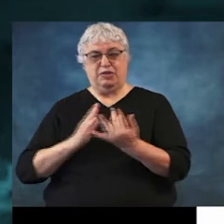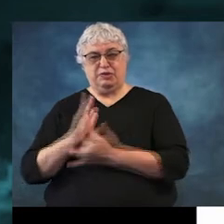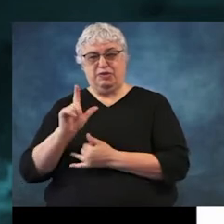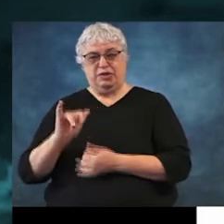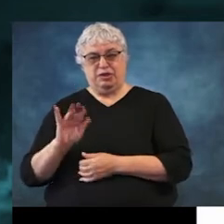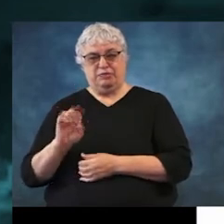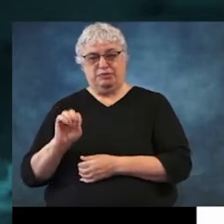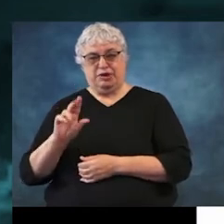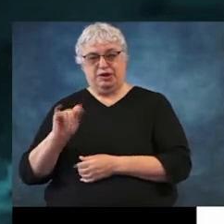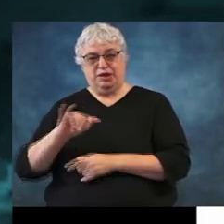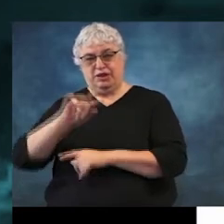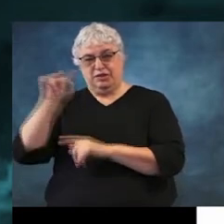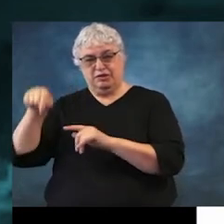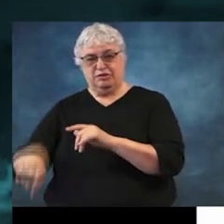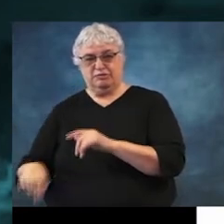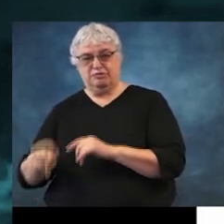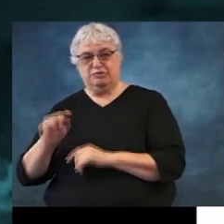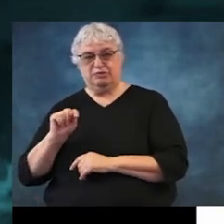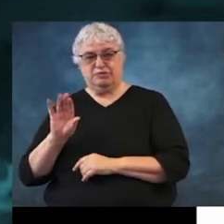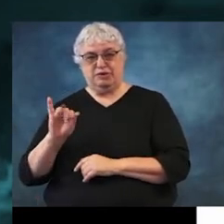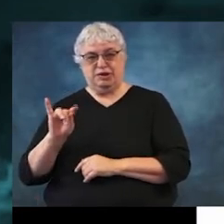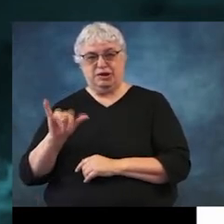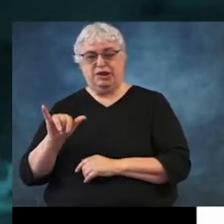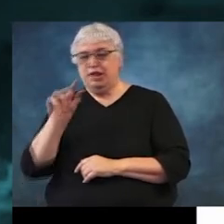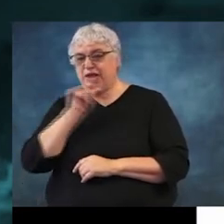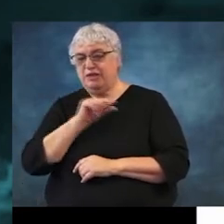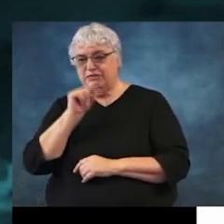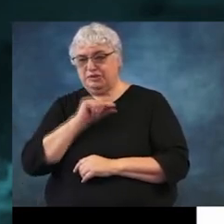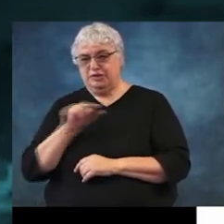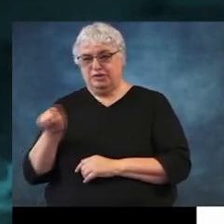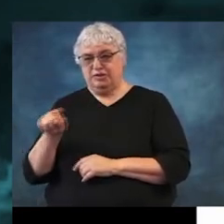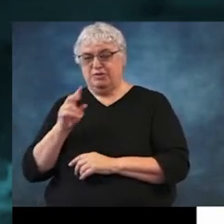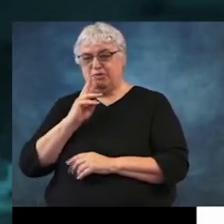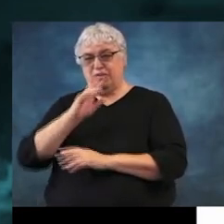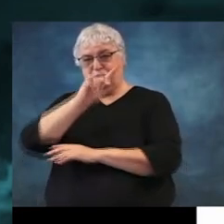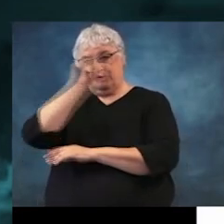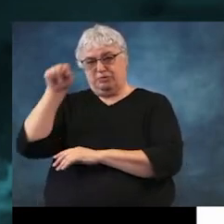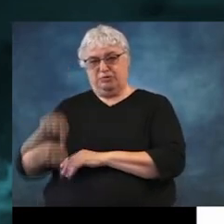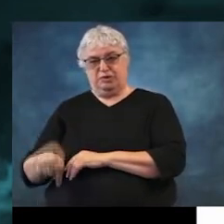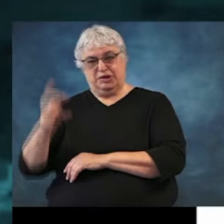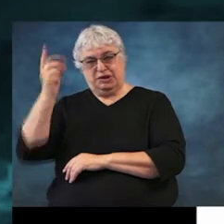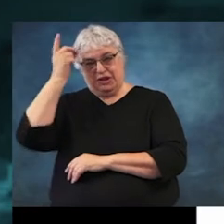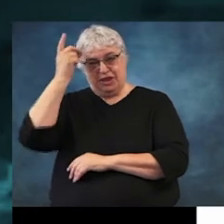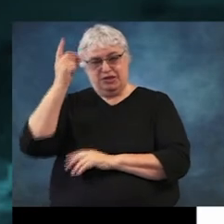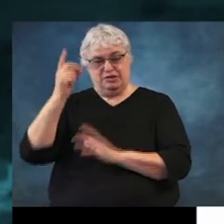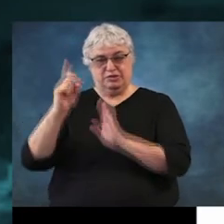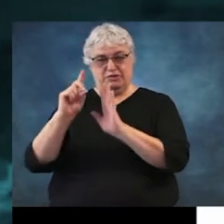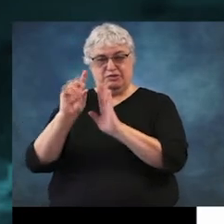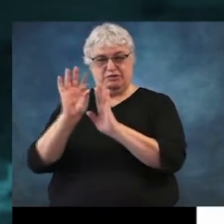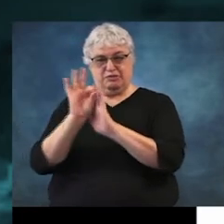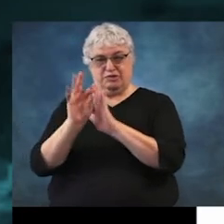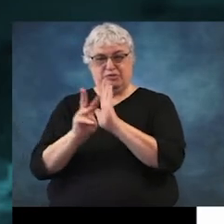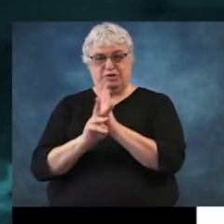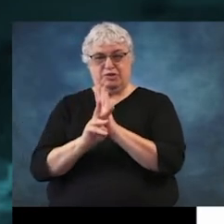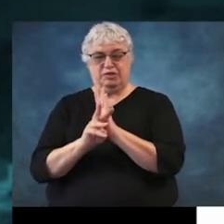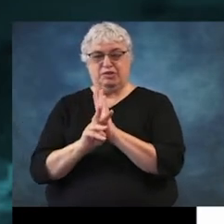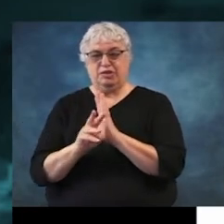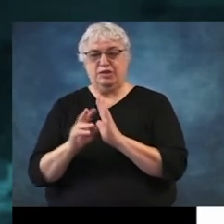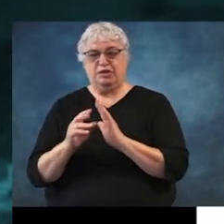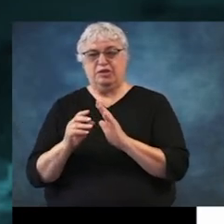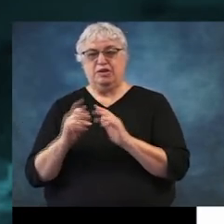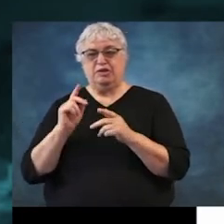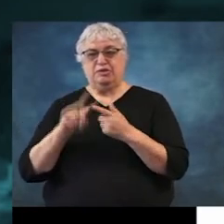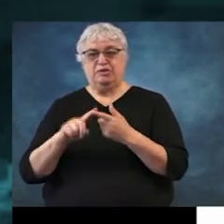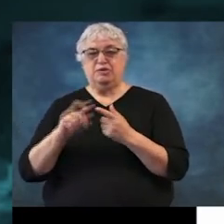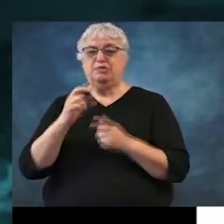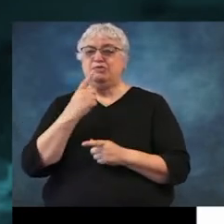and eventually goes out into Trinity Bay and Dalveston Bay. So this brings water down from the Dallas-Fort Worth area all the way